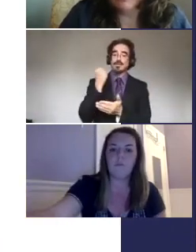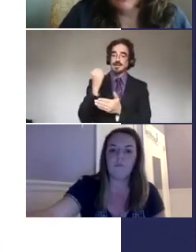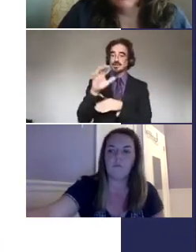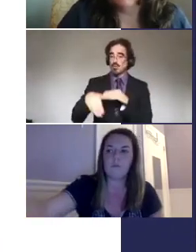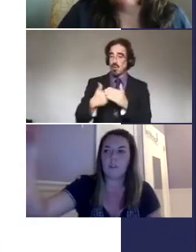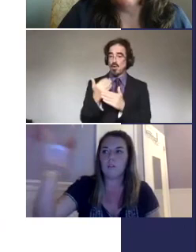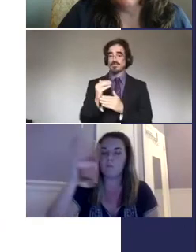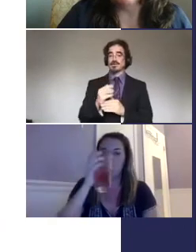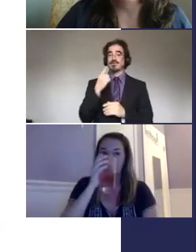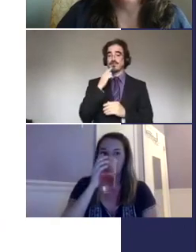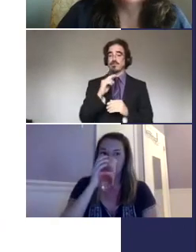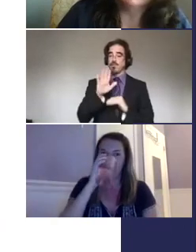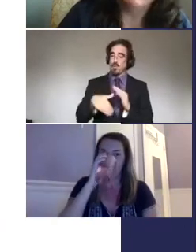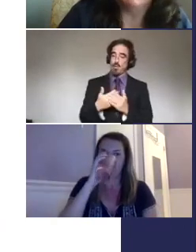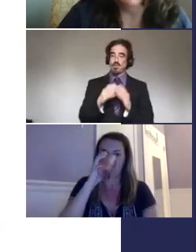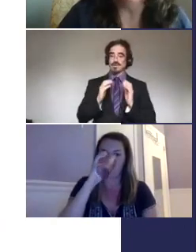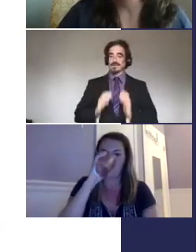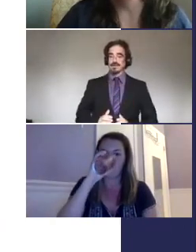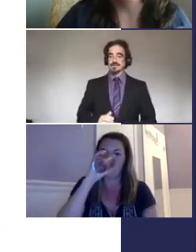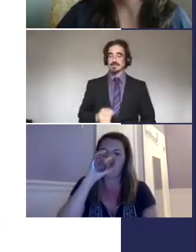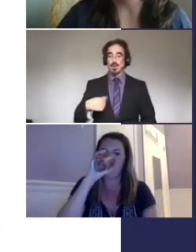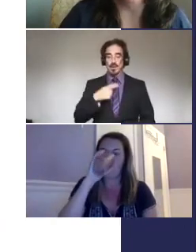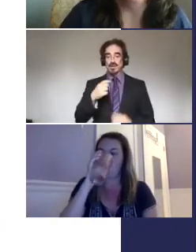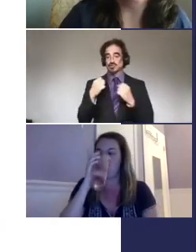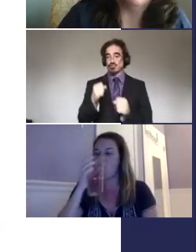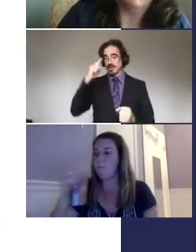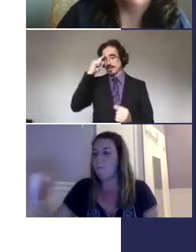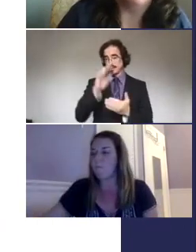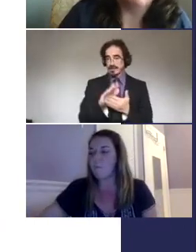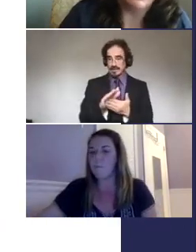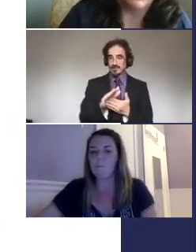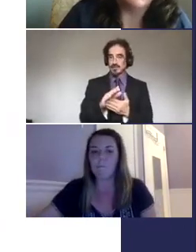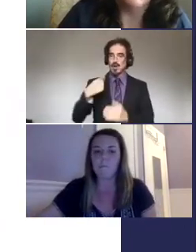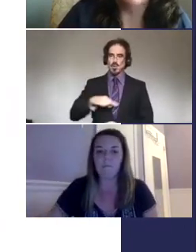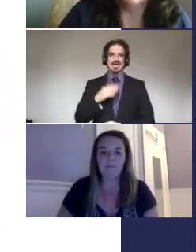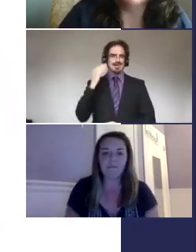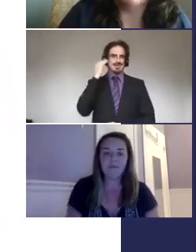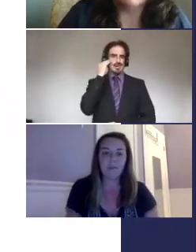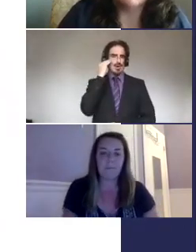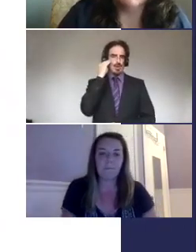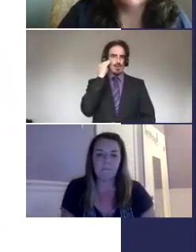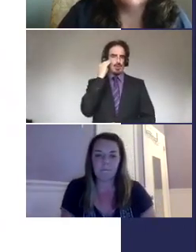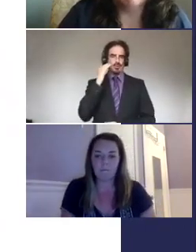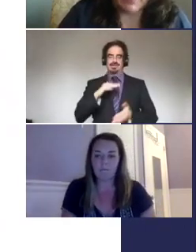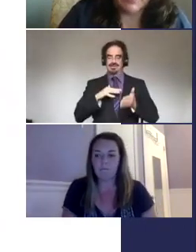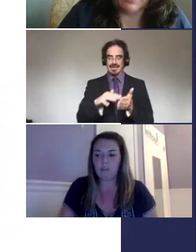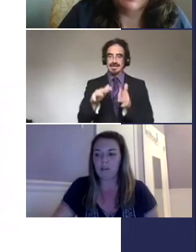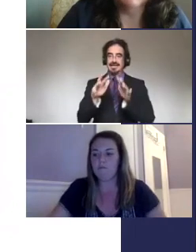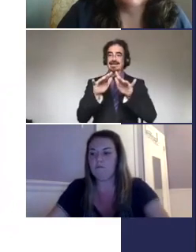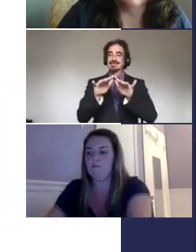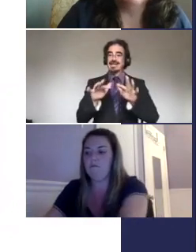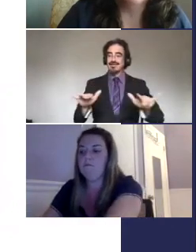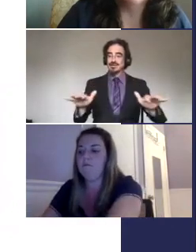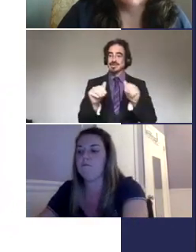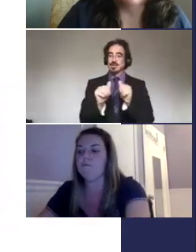citizens. We strongly believe, and we have seen it, not even believe, we know that diversity in medicine